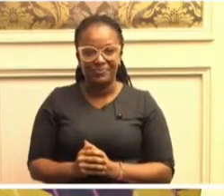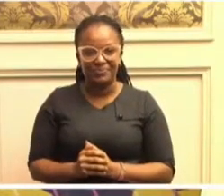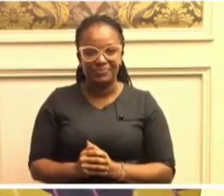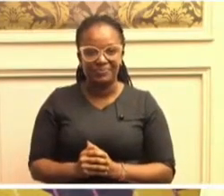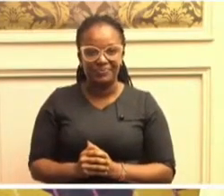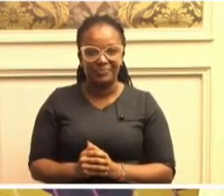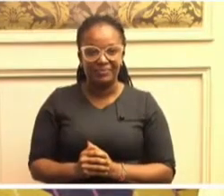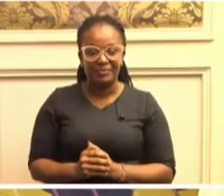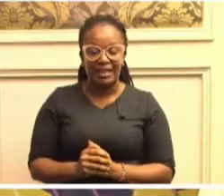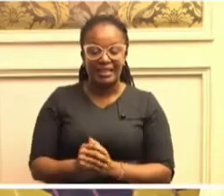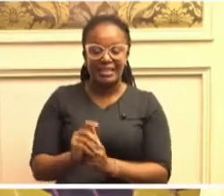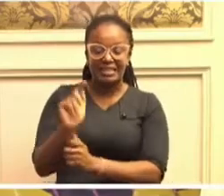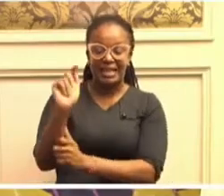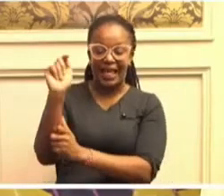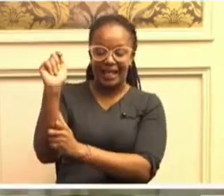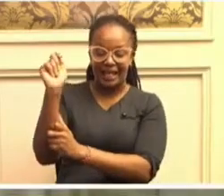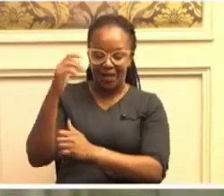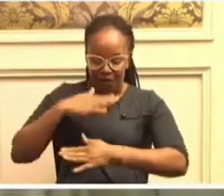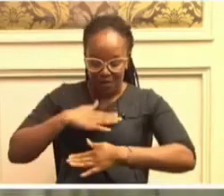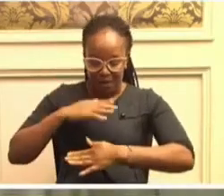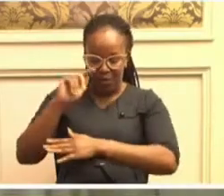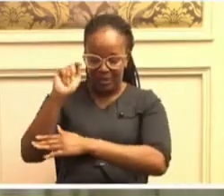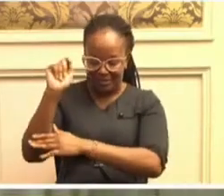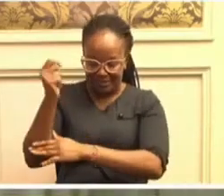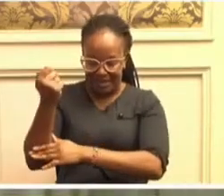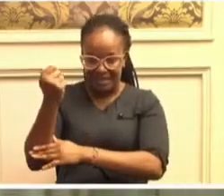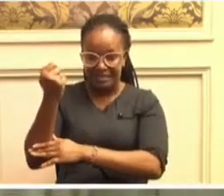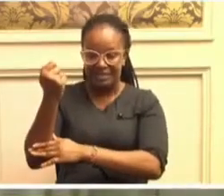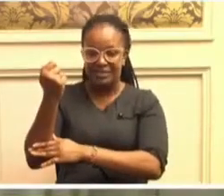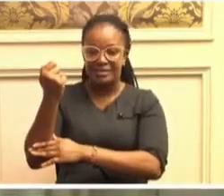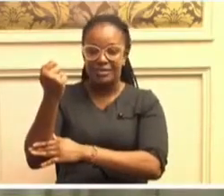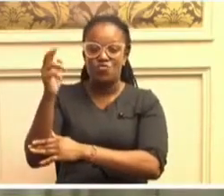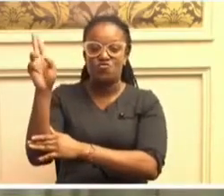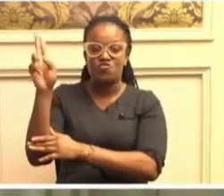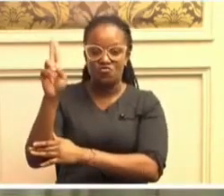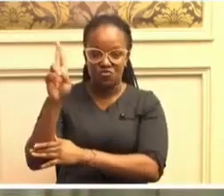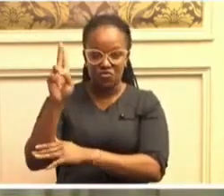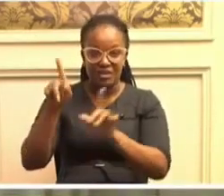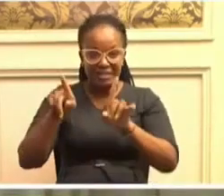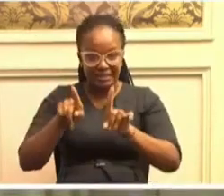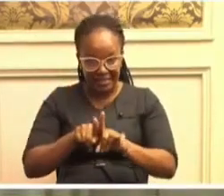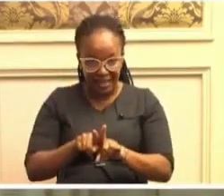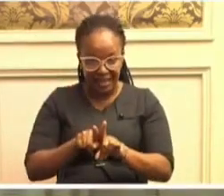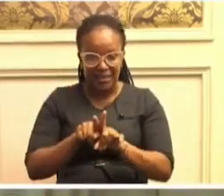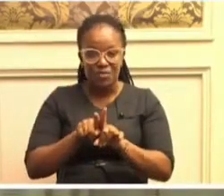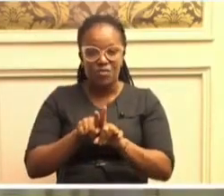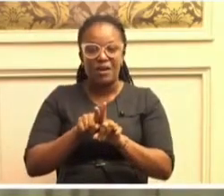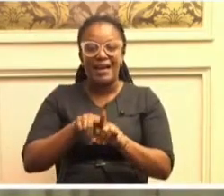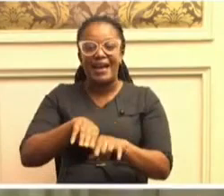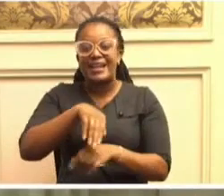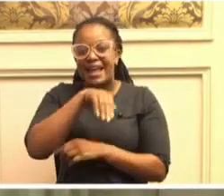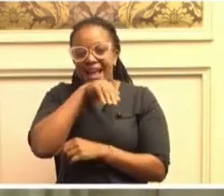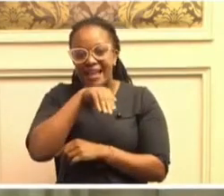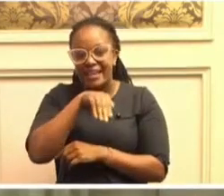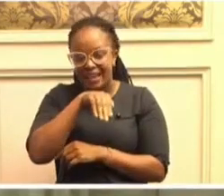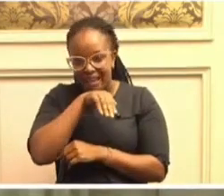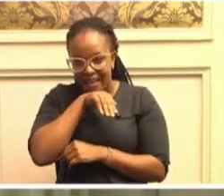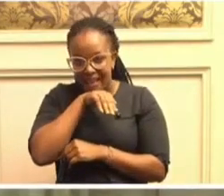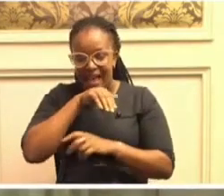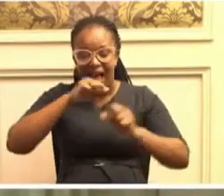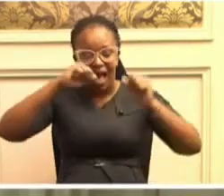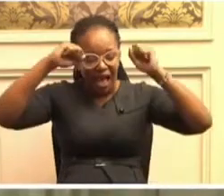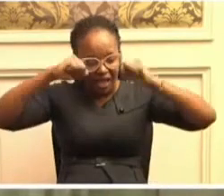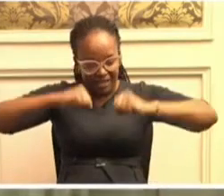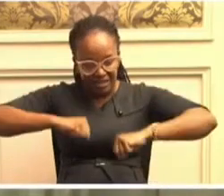His Excellency President Uhuru Kenyatta and His Excellency Raila Odinga have agreed